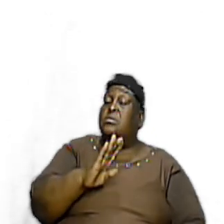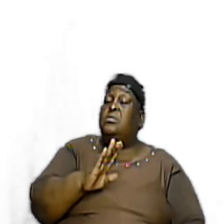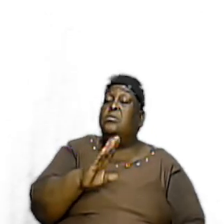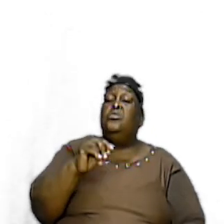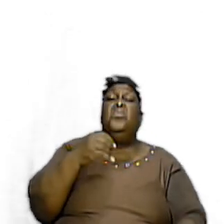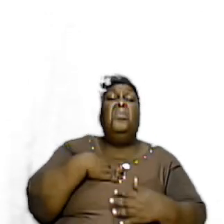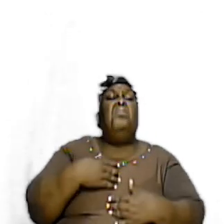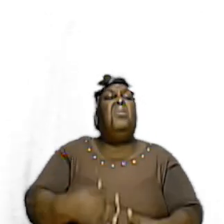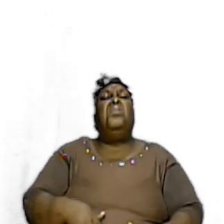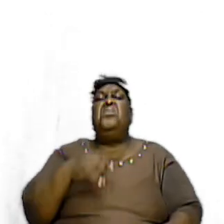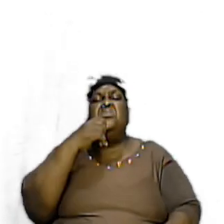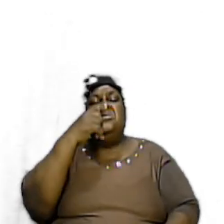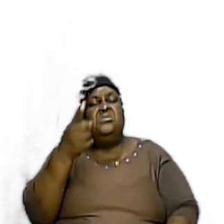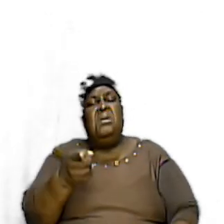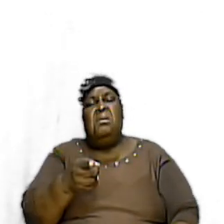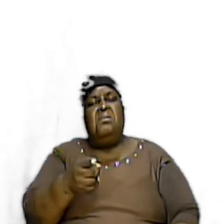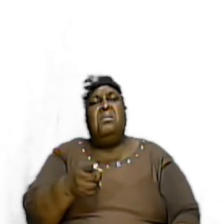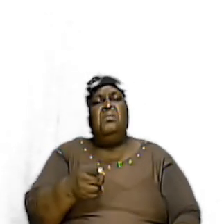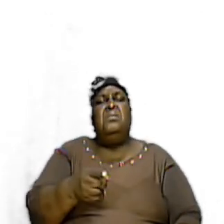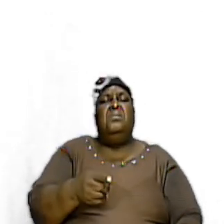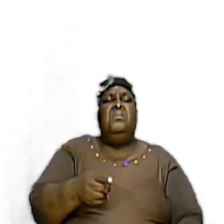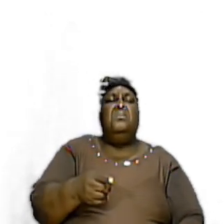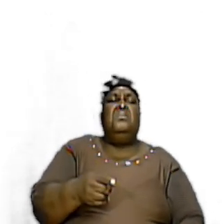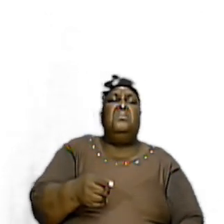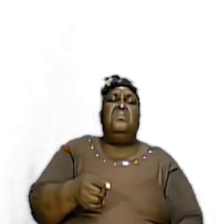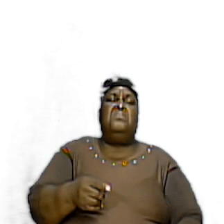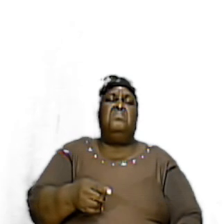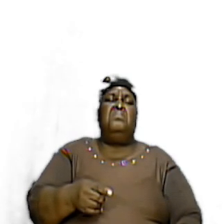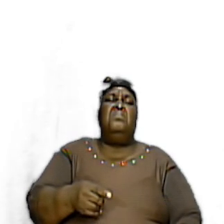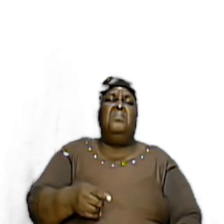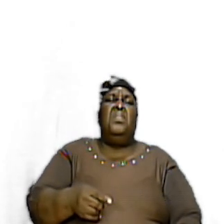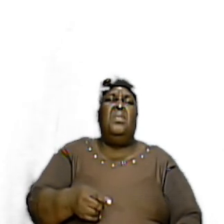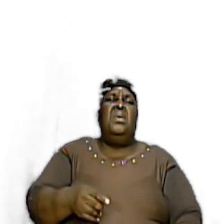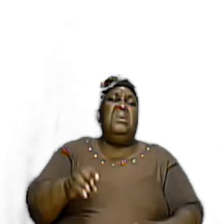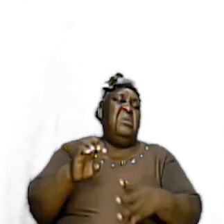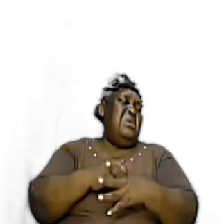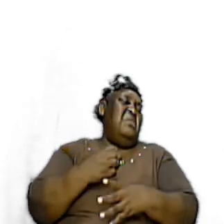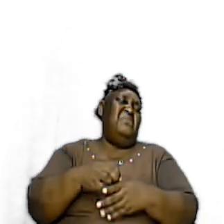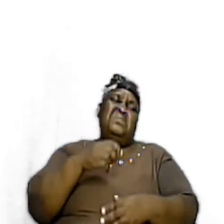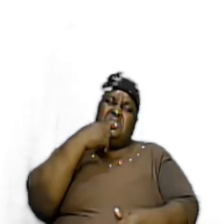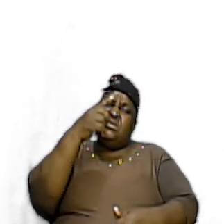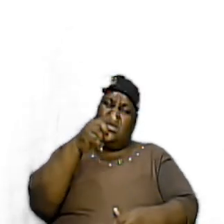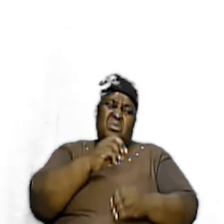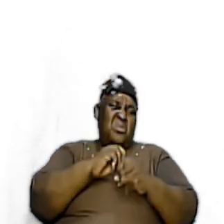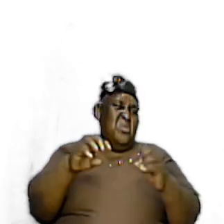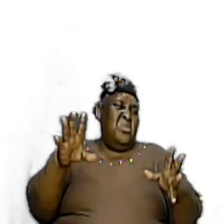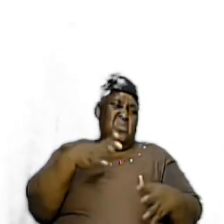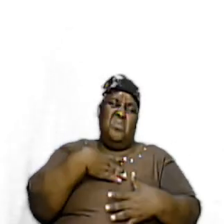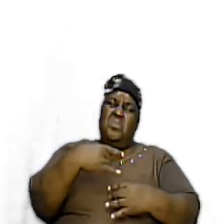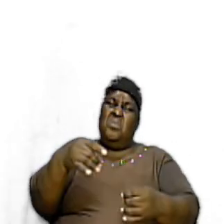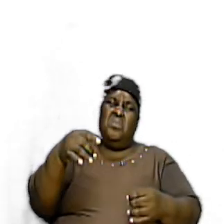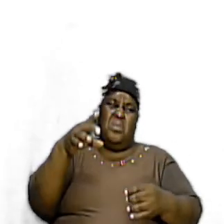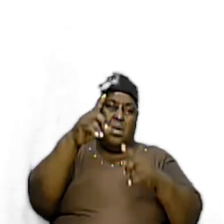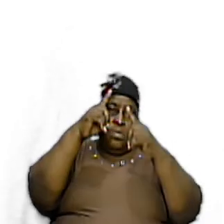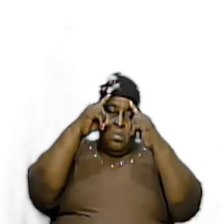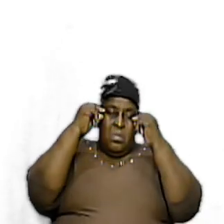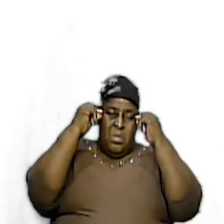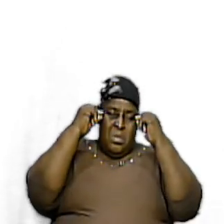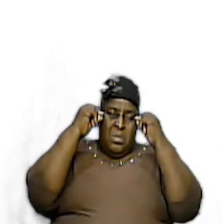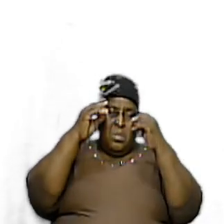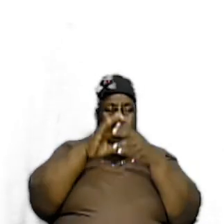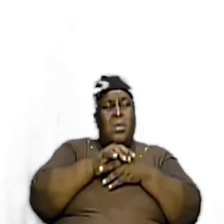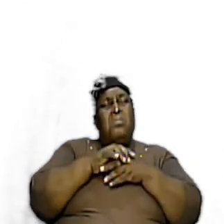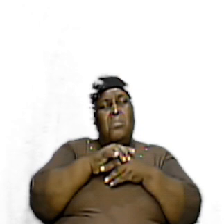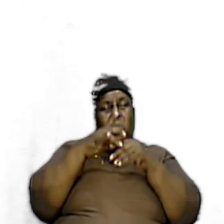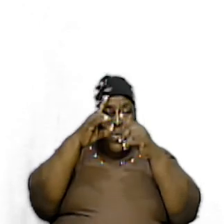Nobody could say Boy I don't You know like Even when they said They didn't like Moses And they didn't like What was You know